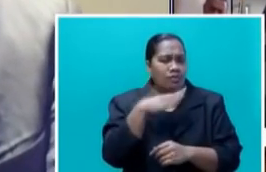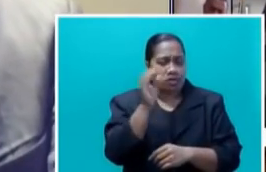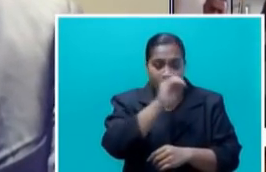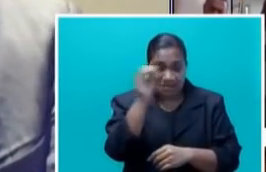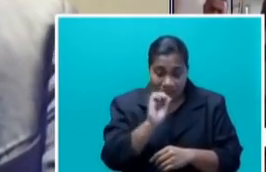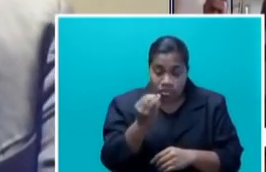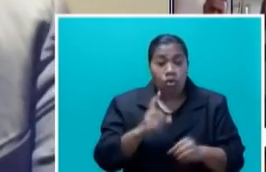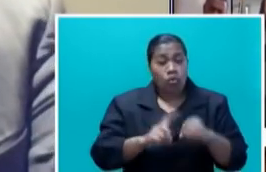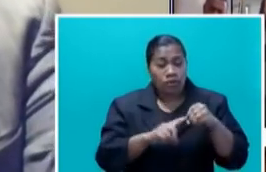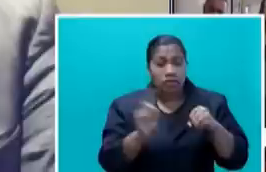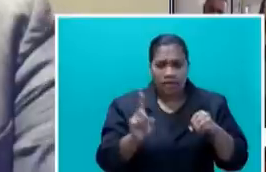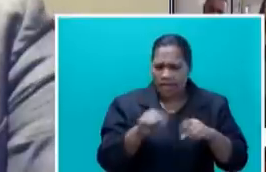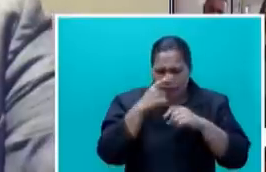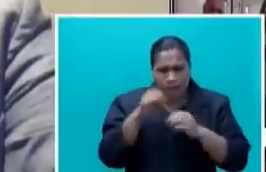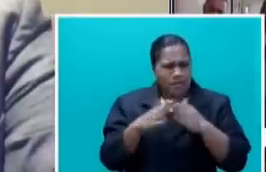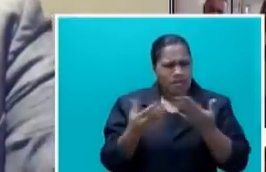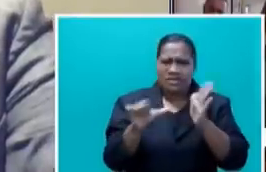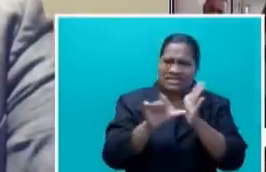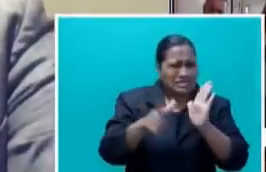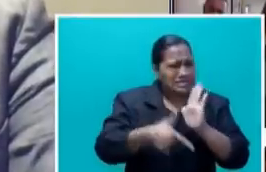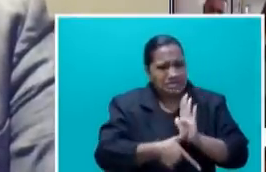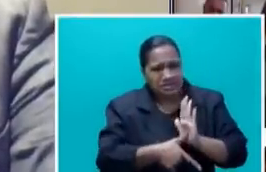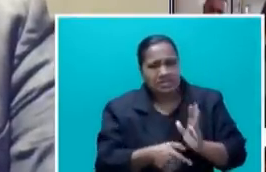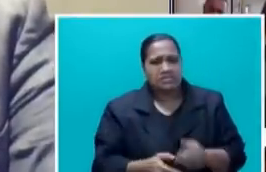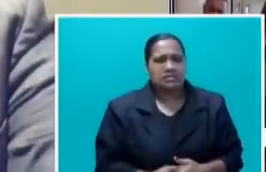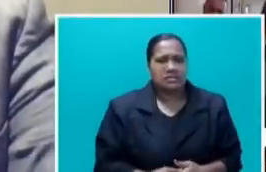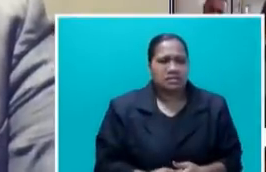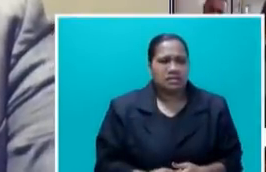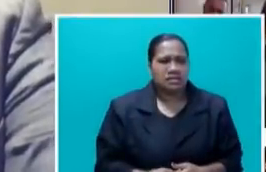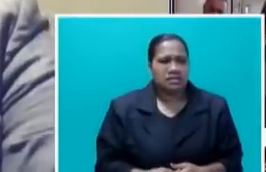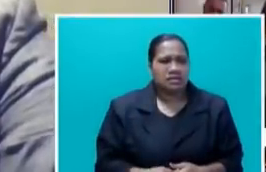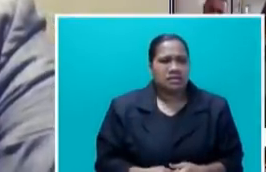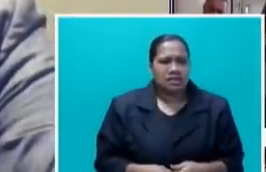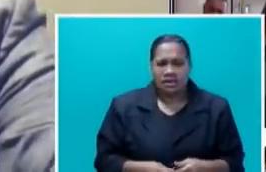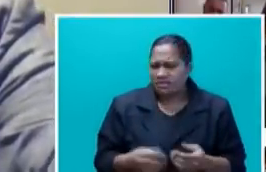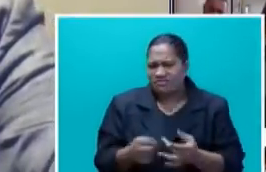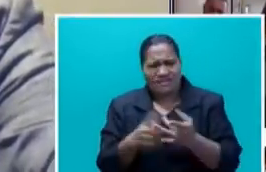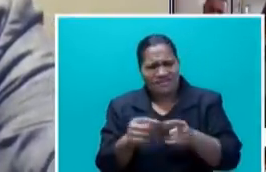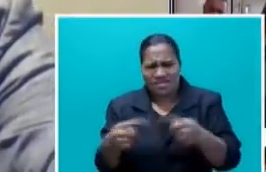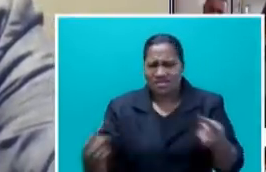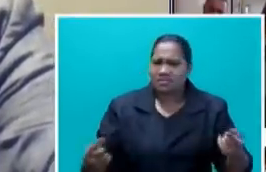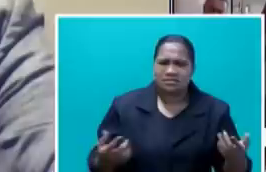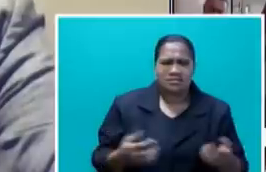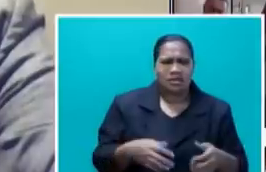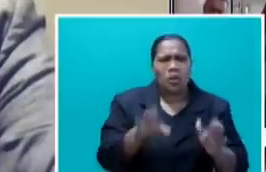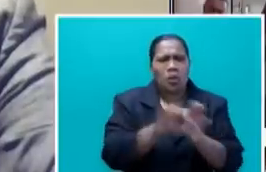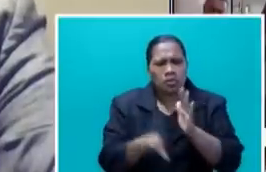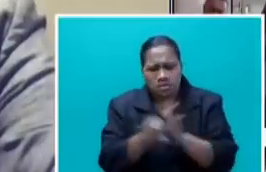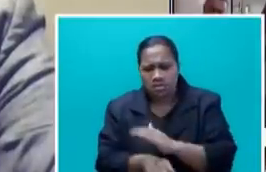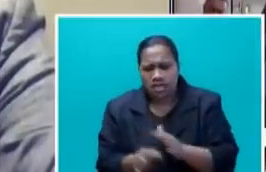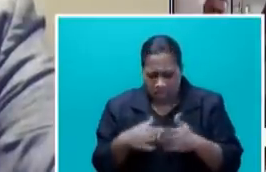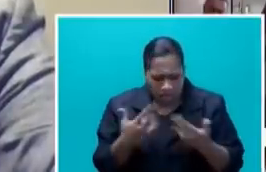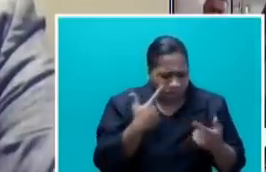are having such a hard time, let alone with the price of everything else and sugar, and trying to find sugar on the